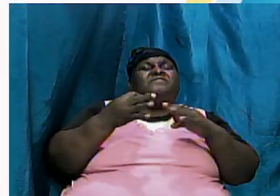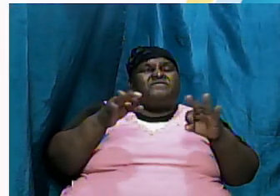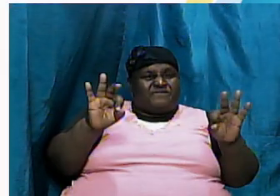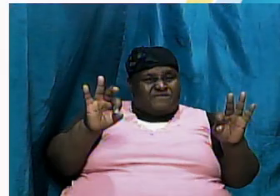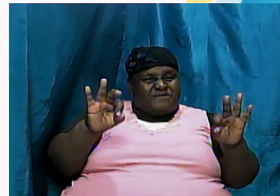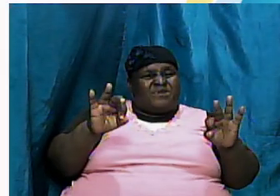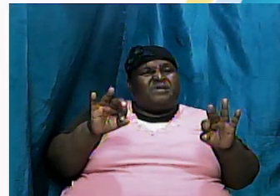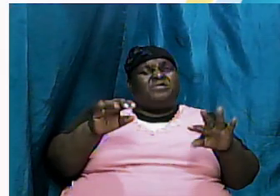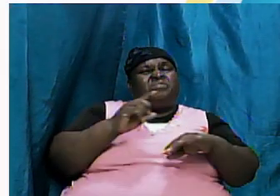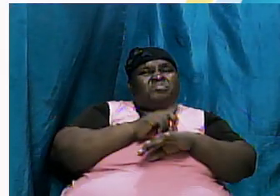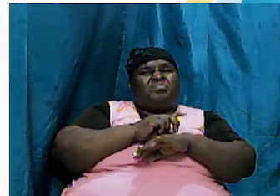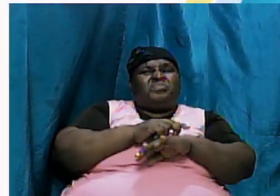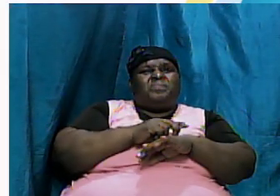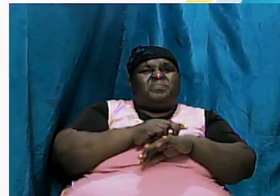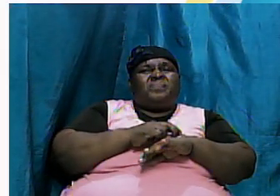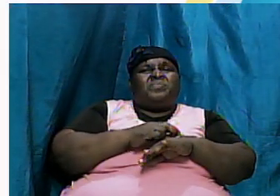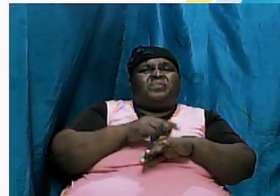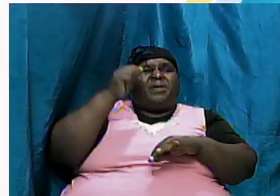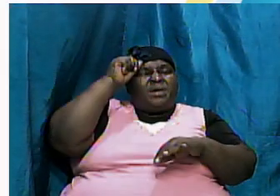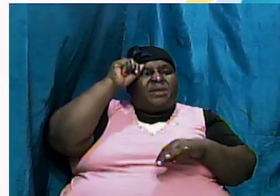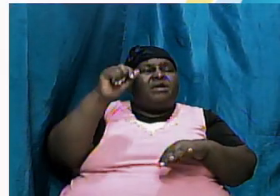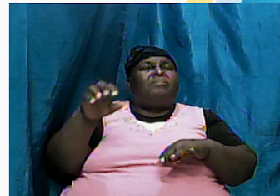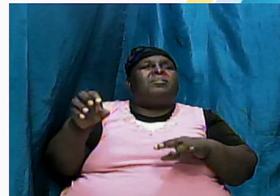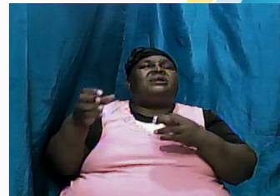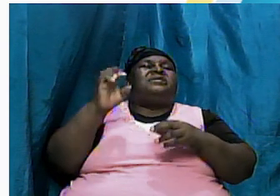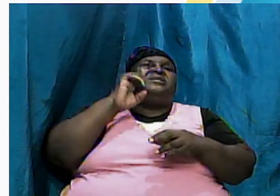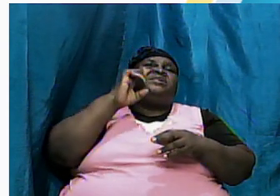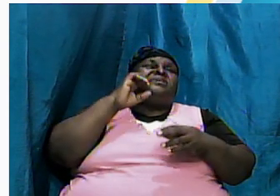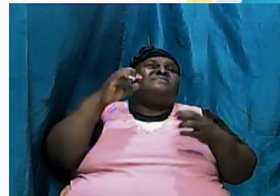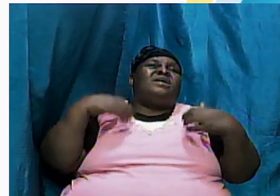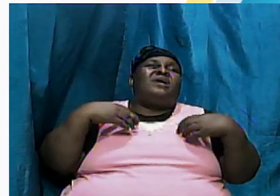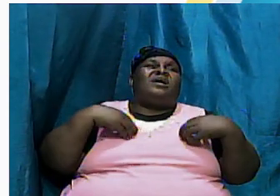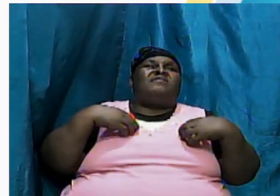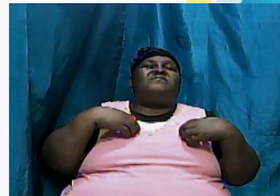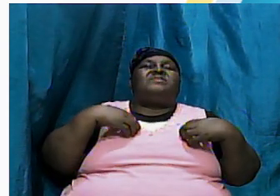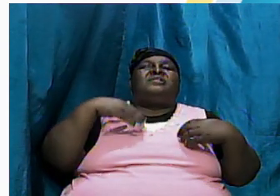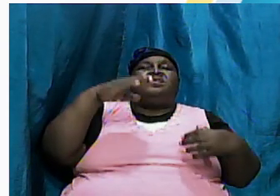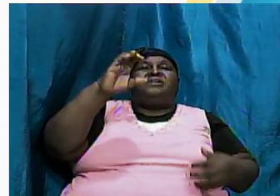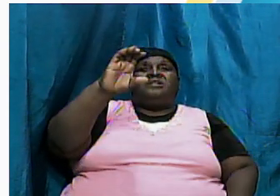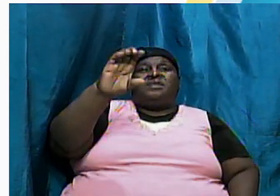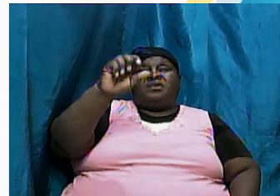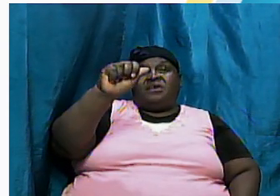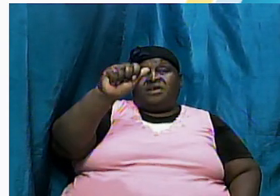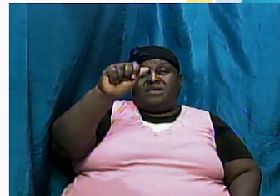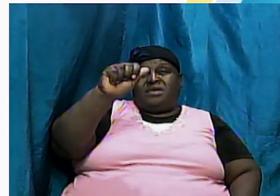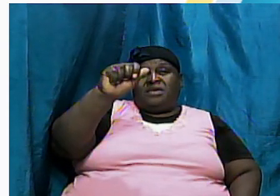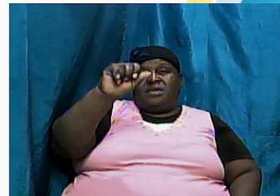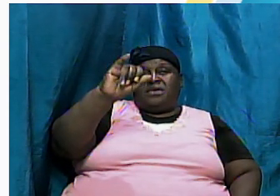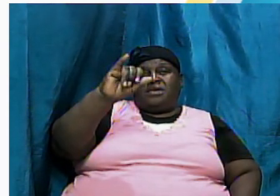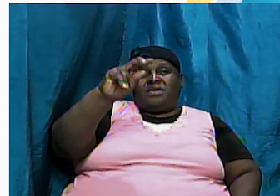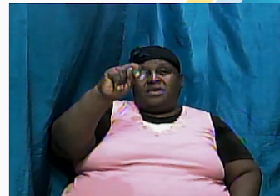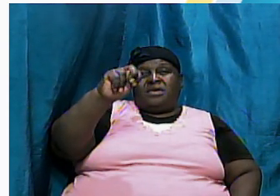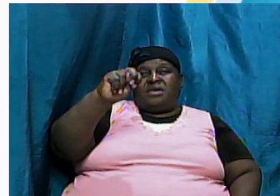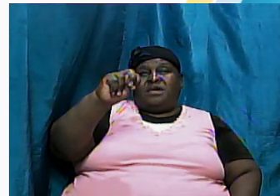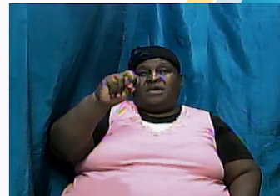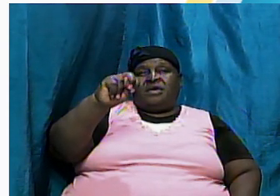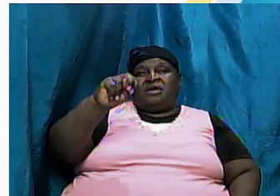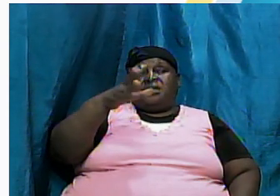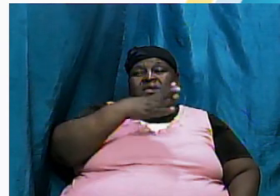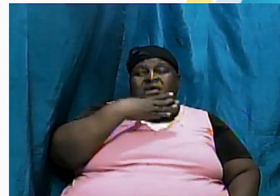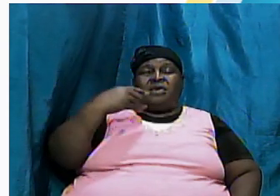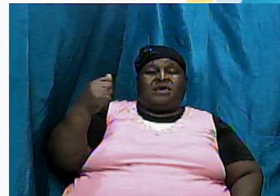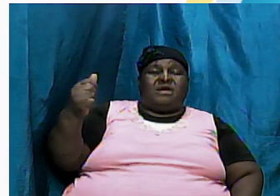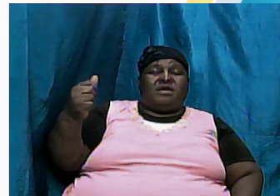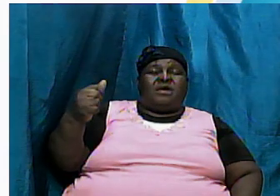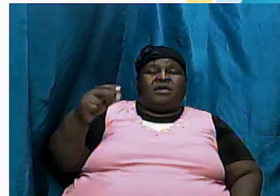progressed Adam and Eve had their sons Cain and Abel and we know what transpired Cain slew Abel and